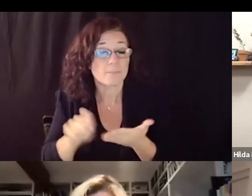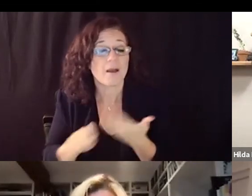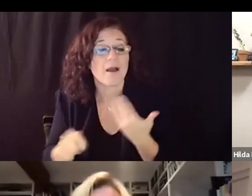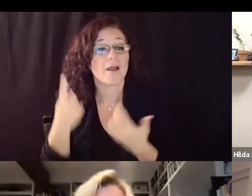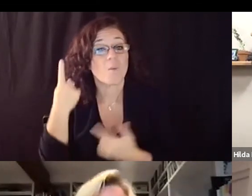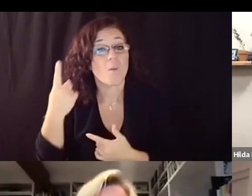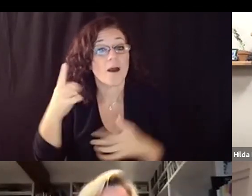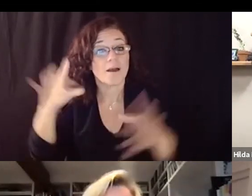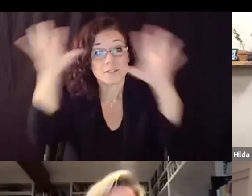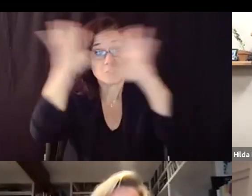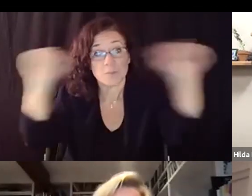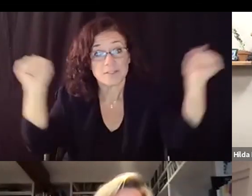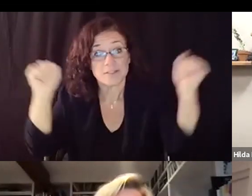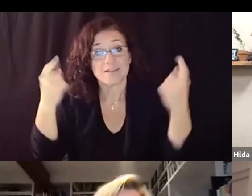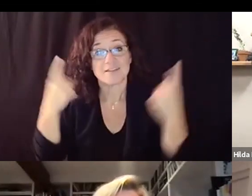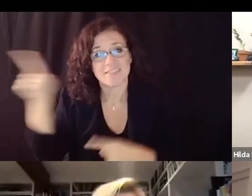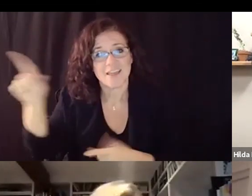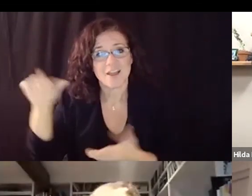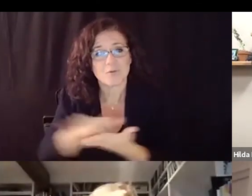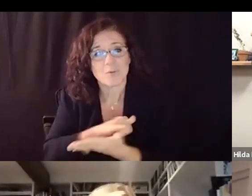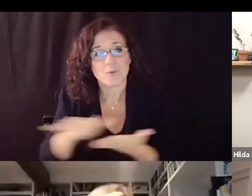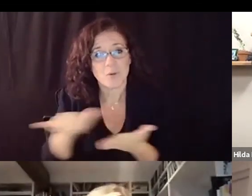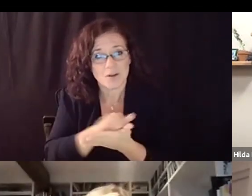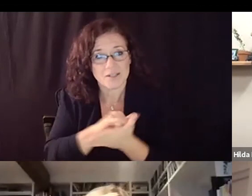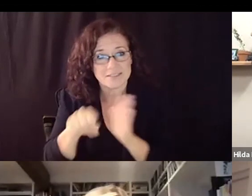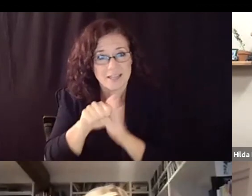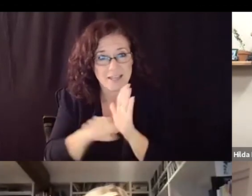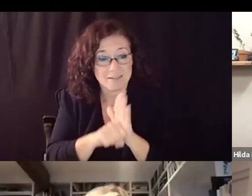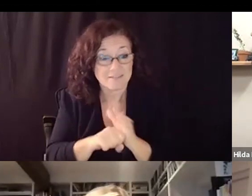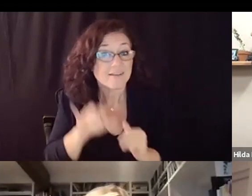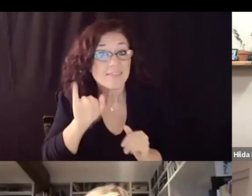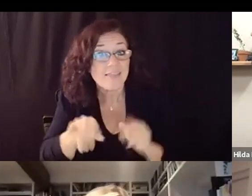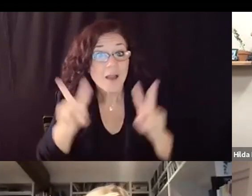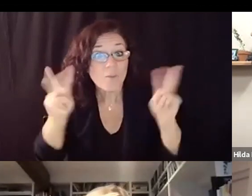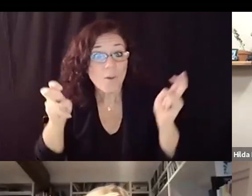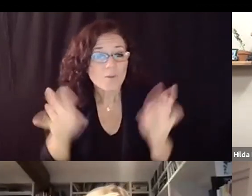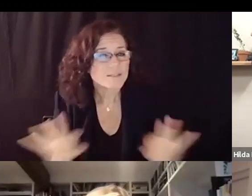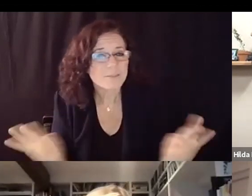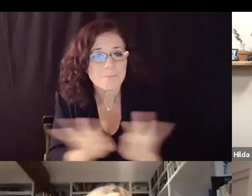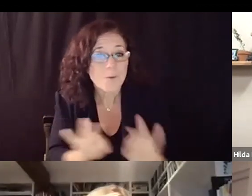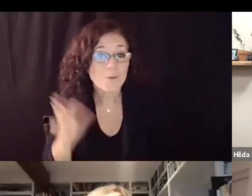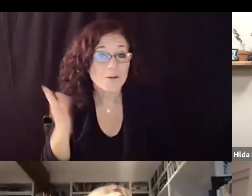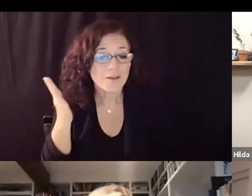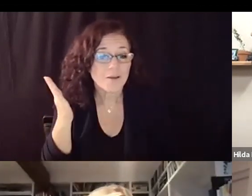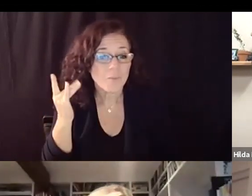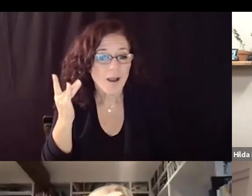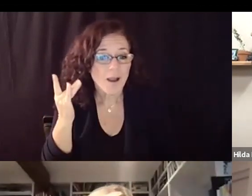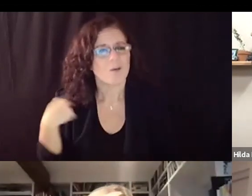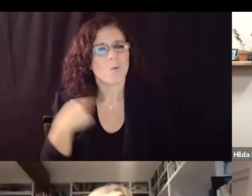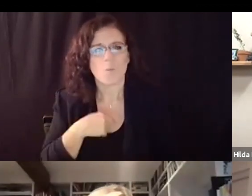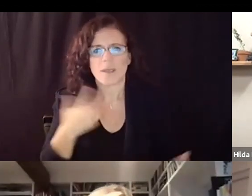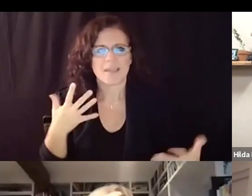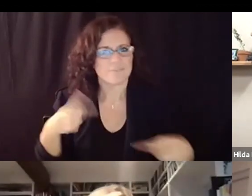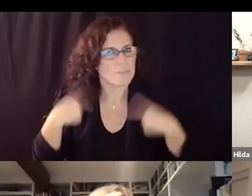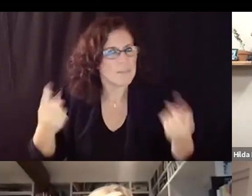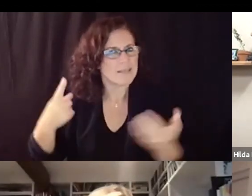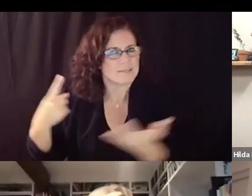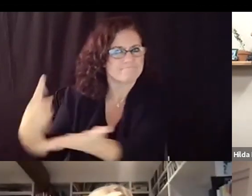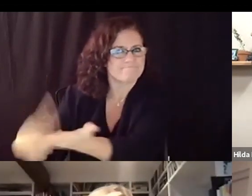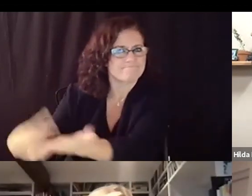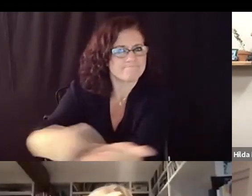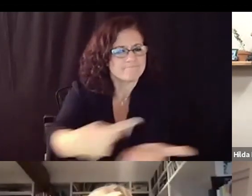recently and i think it's really important because we have all been of course talking about things